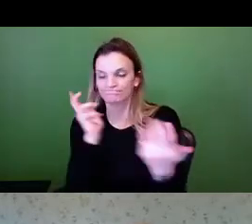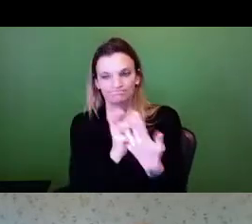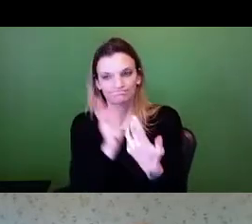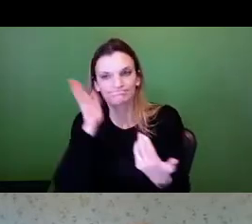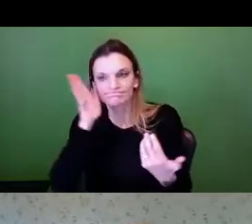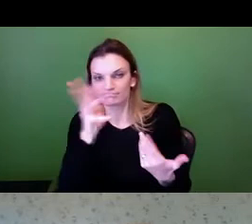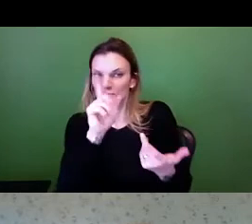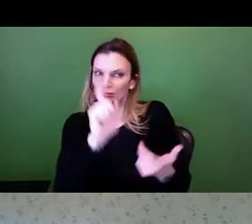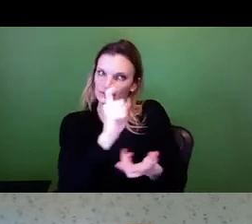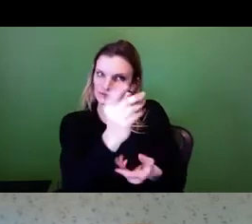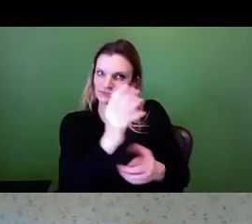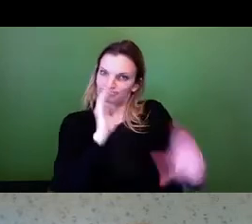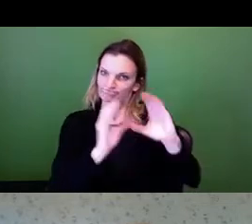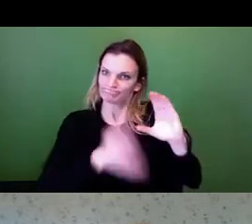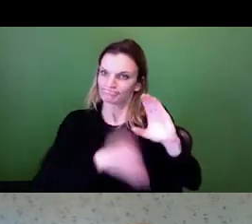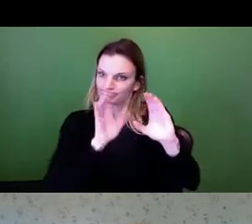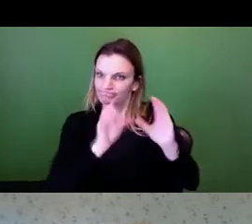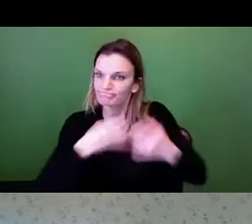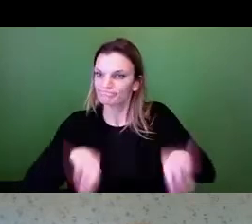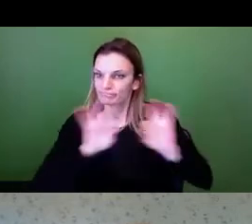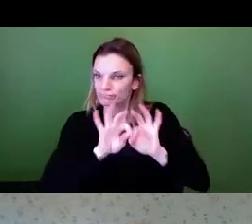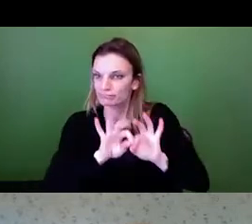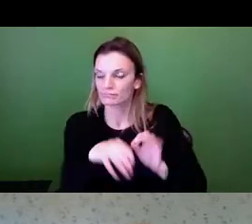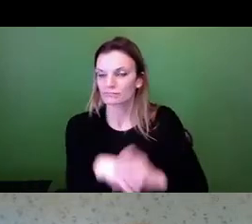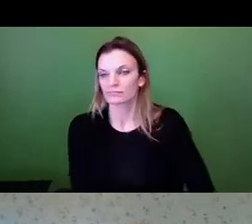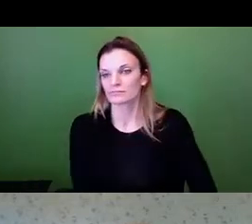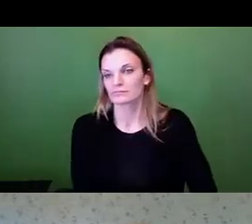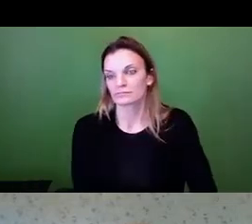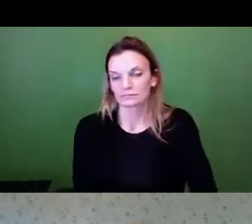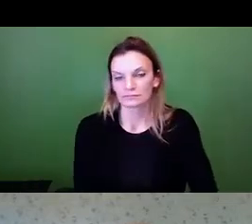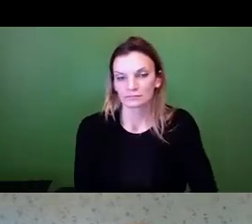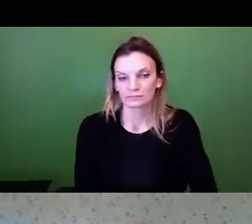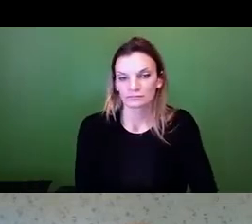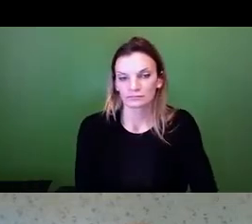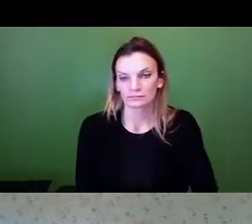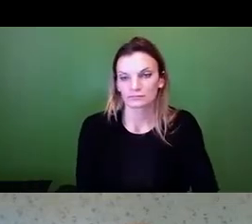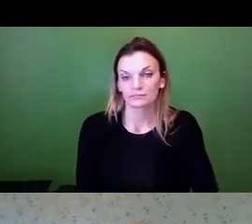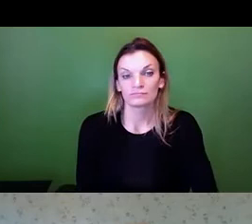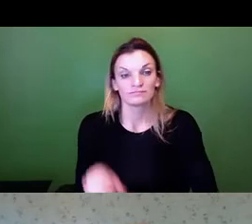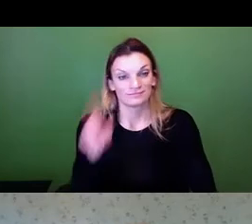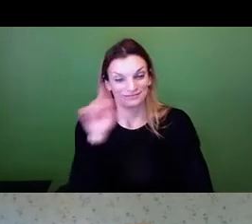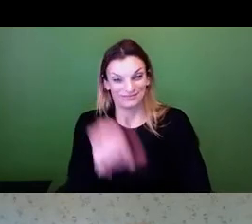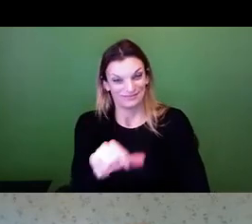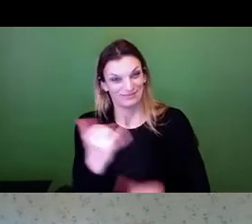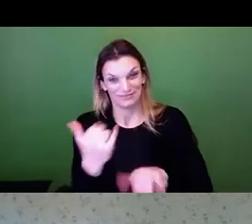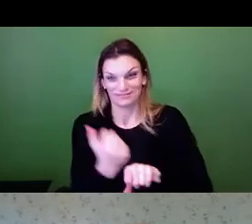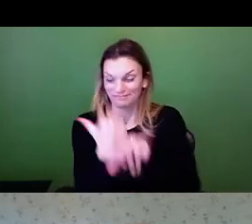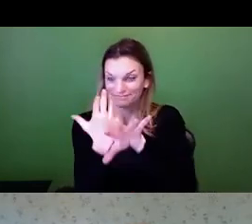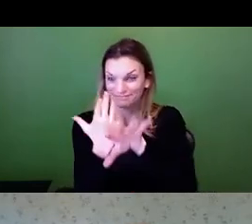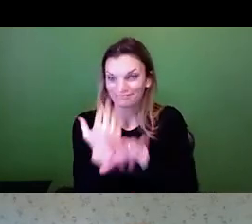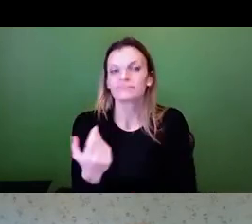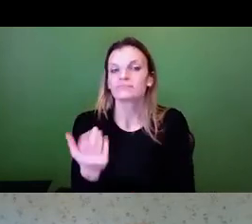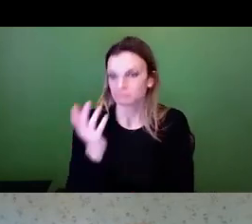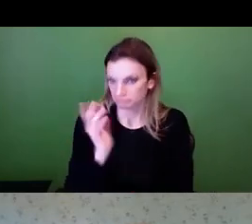We've also helped people in the past do like this, a telephone or Zoom meeting to accommodate